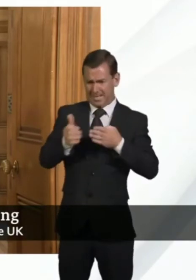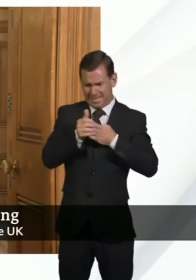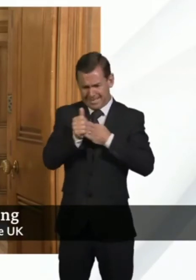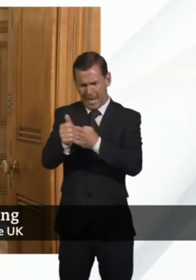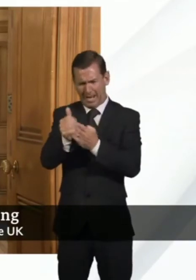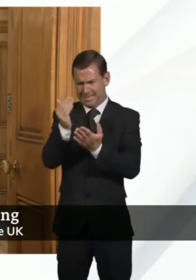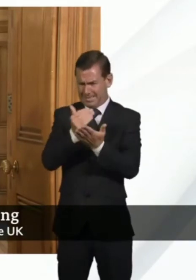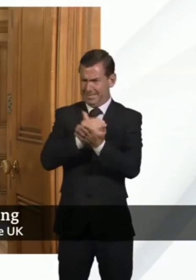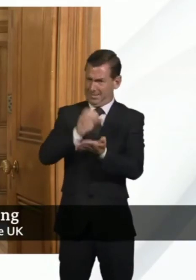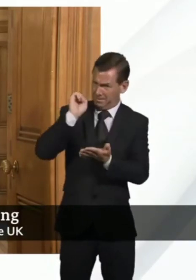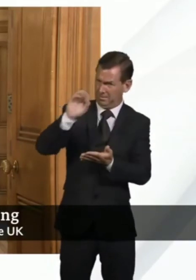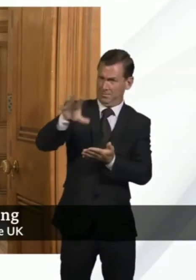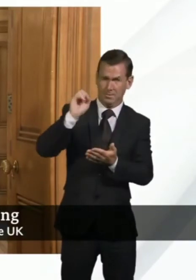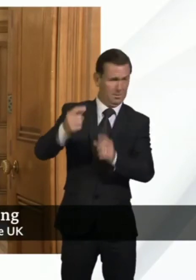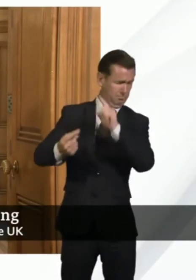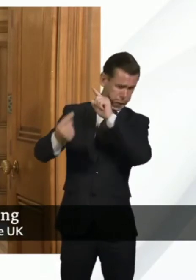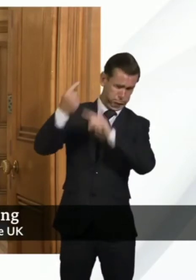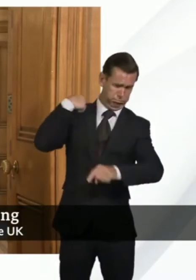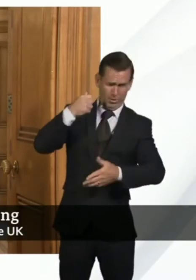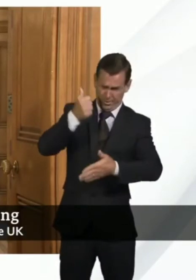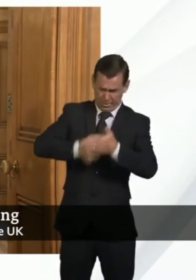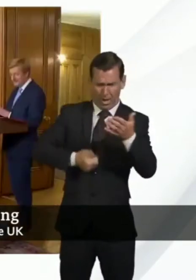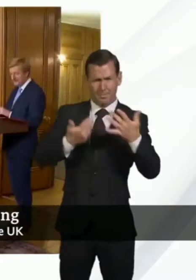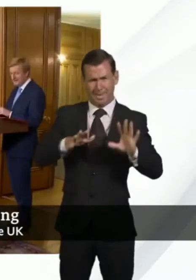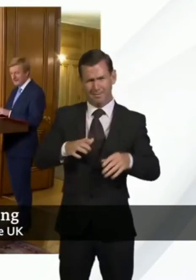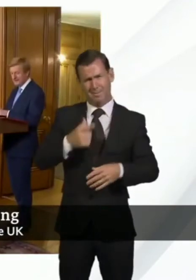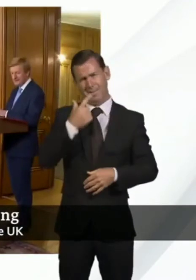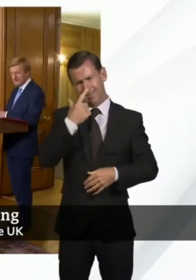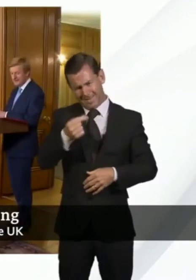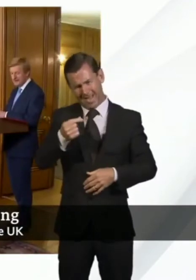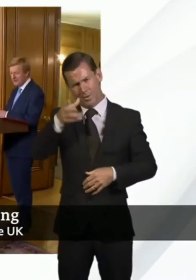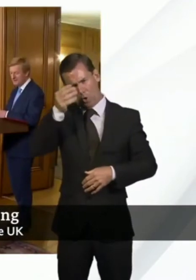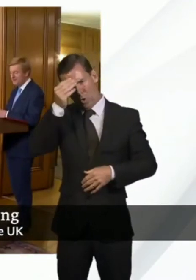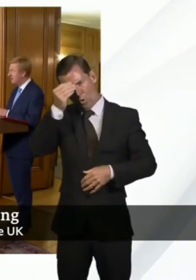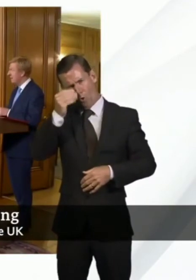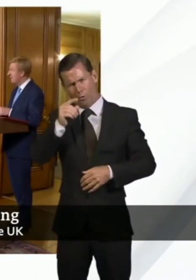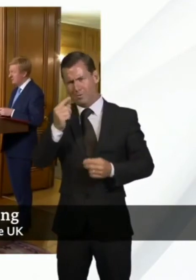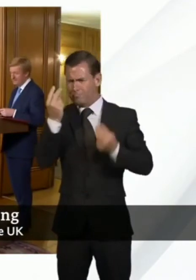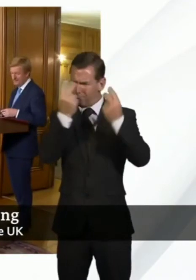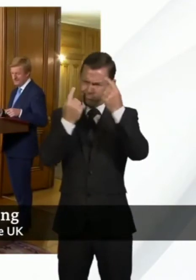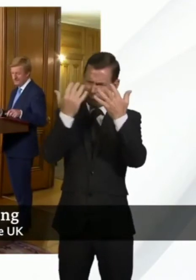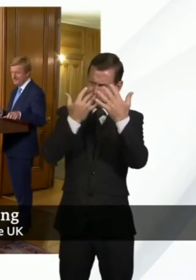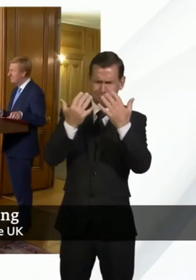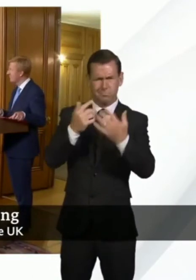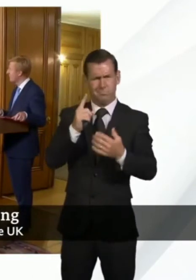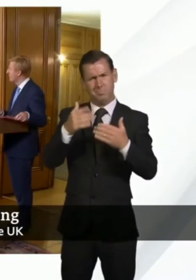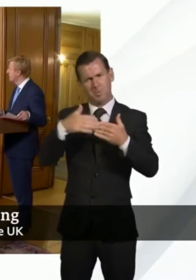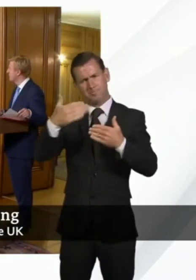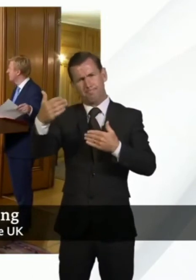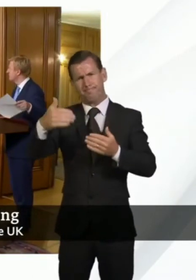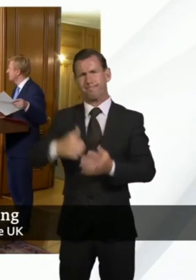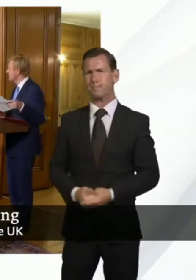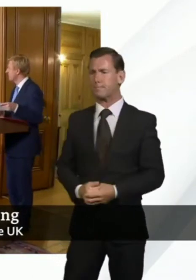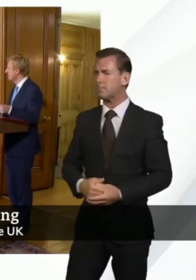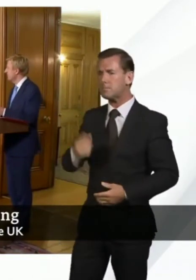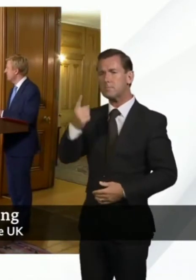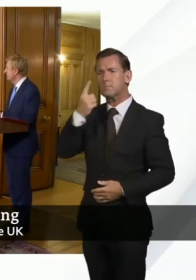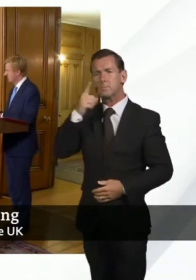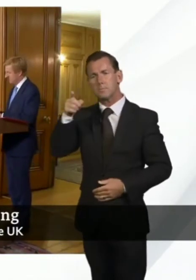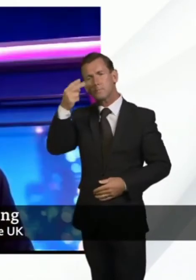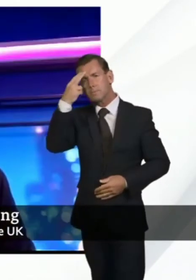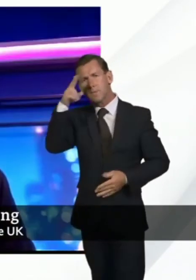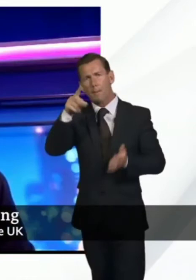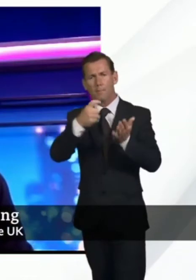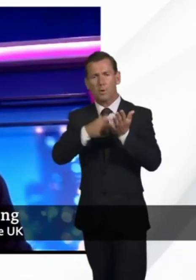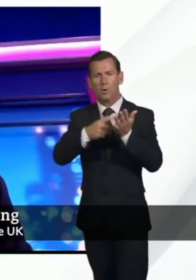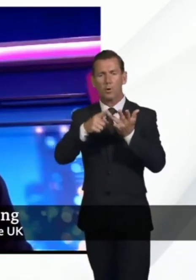lessons to be learned, but I think it is worth reflecting on those things. Thank you for that question. Now over to Robert Peston. Good